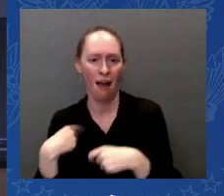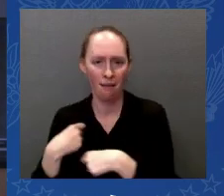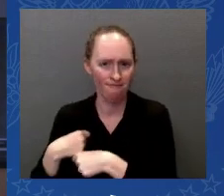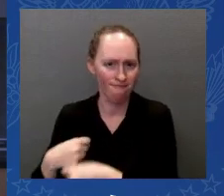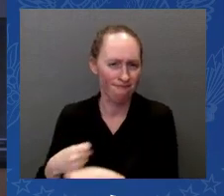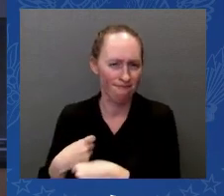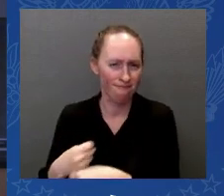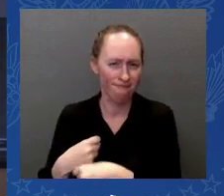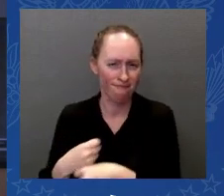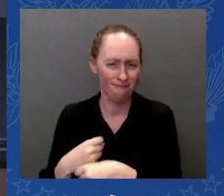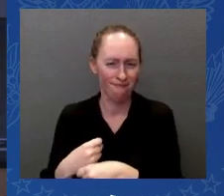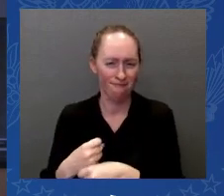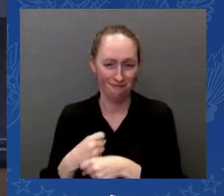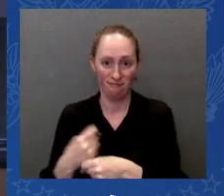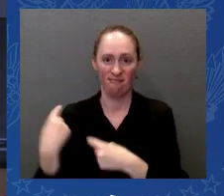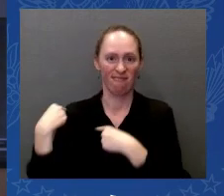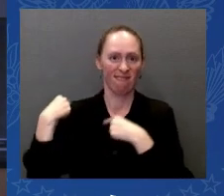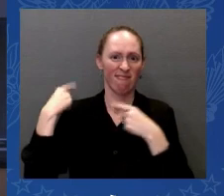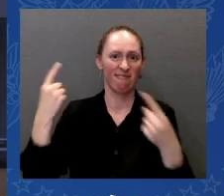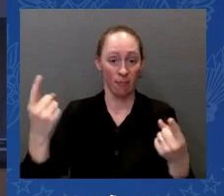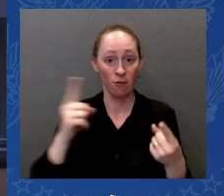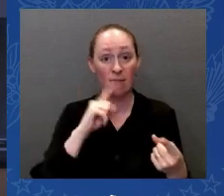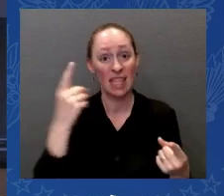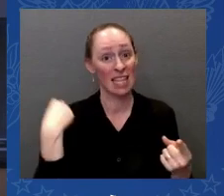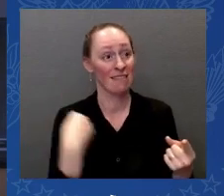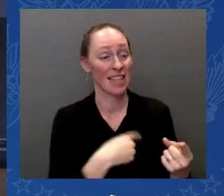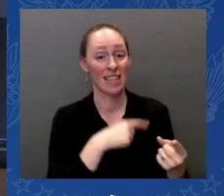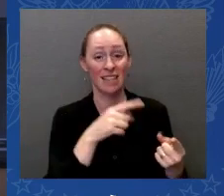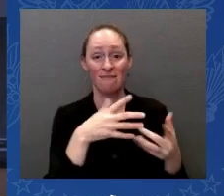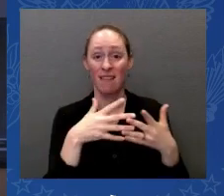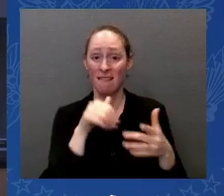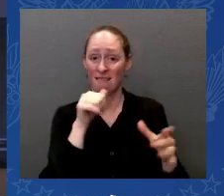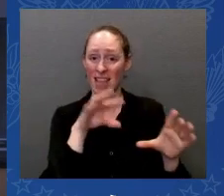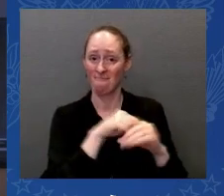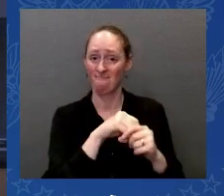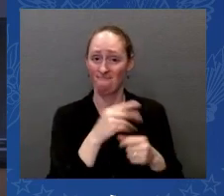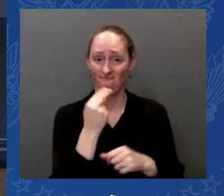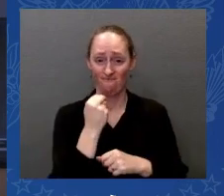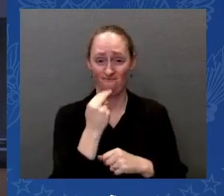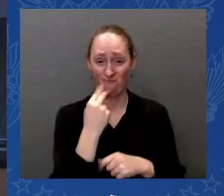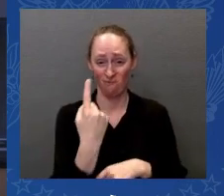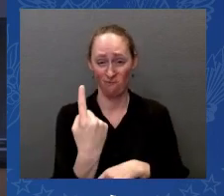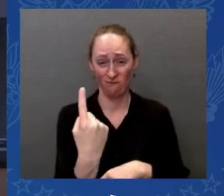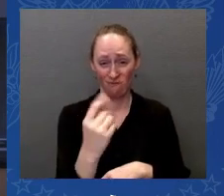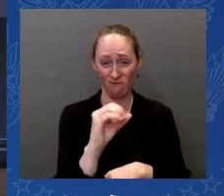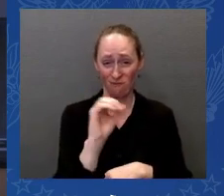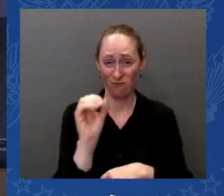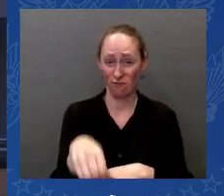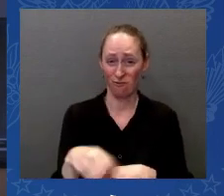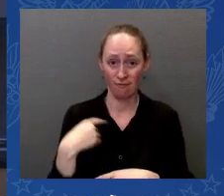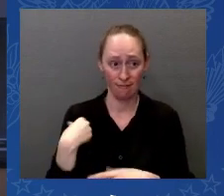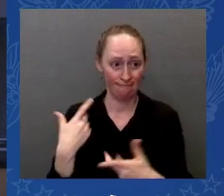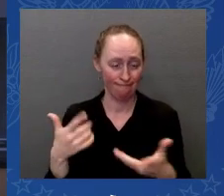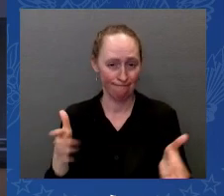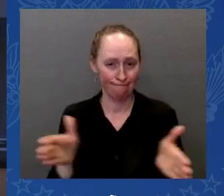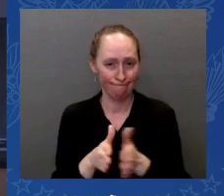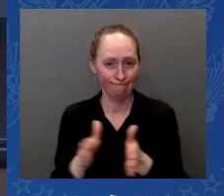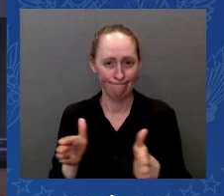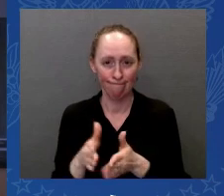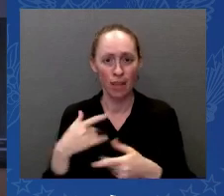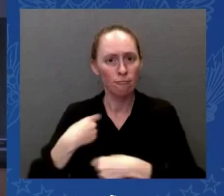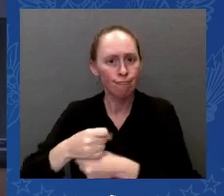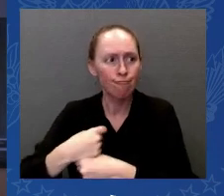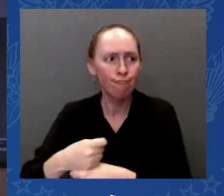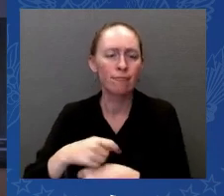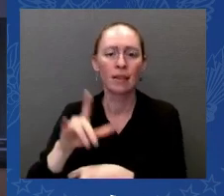less than 1% of all lithium products made globally are made within the U.S. And part of that is because we don't have large amounts